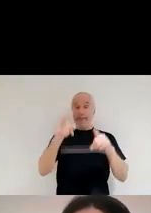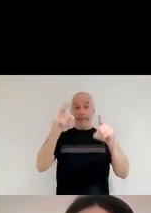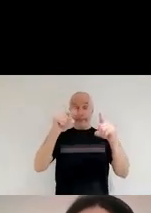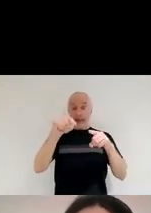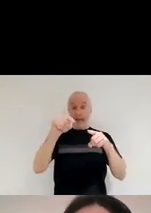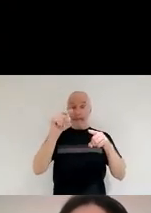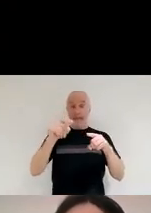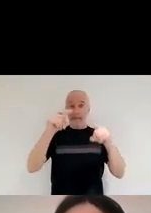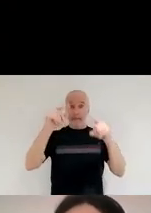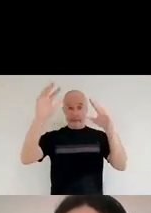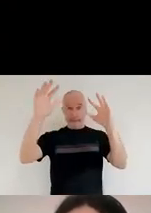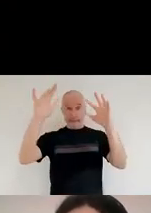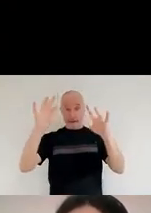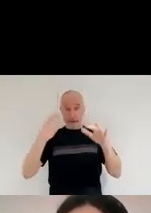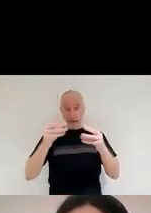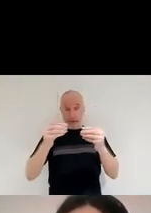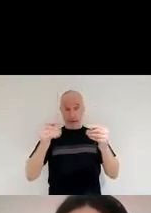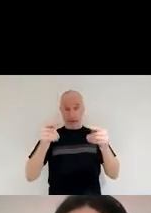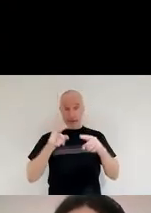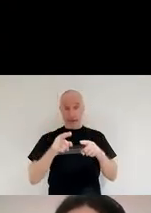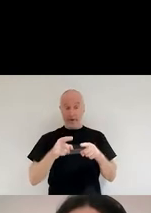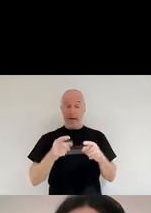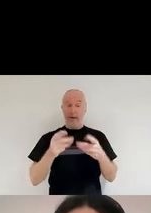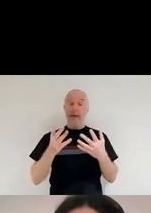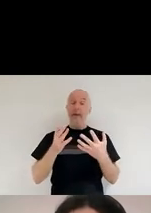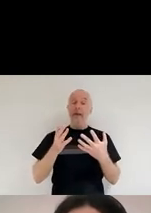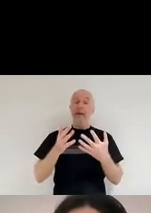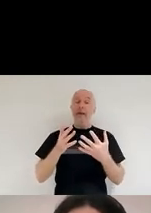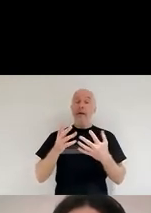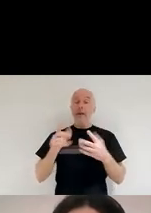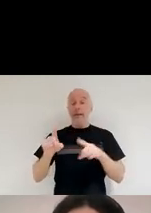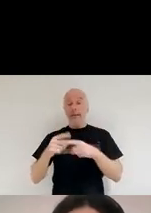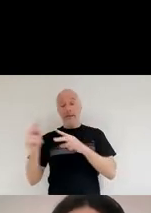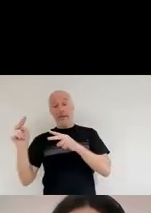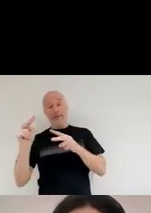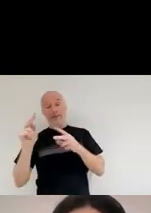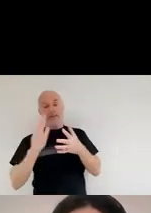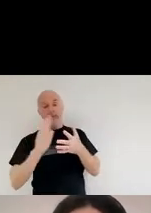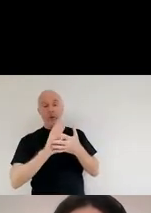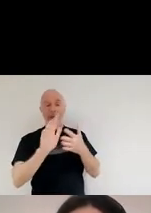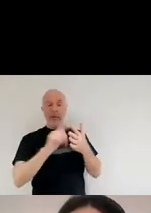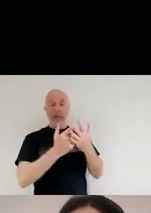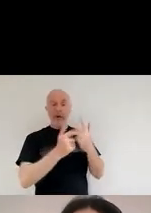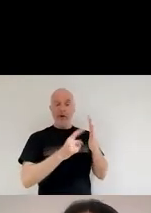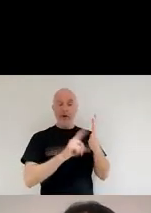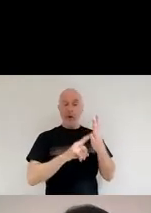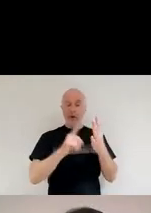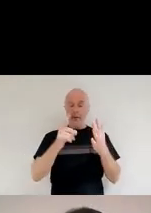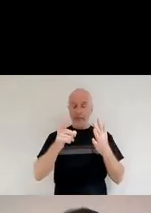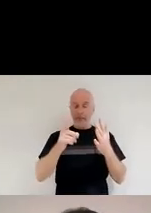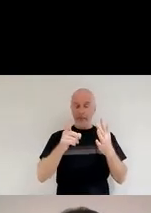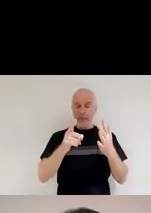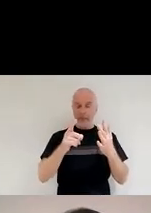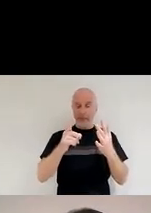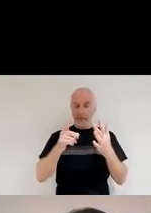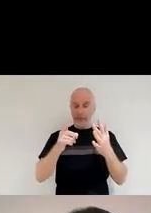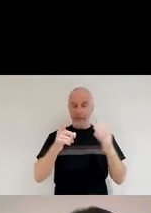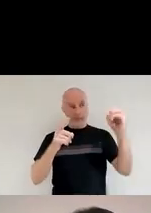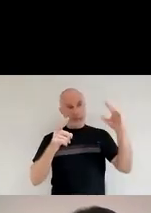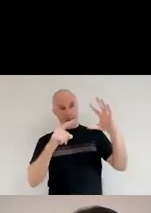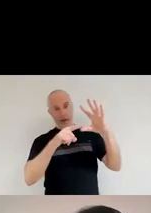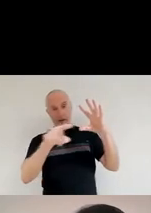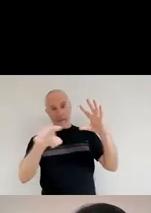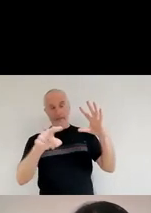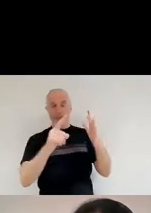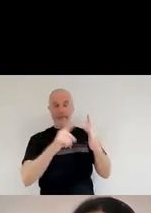Okay, so you can look at the same image now with the Herschel telescope in the infrared. And that's what we see. We see